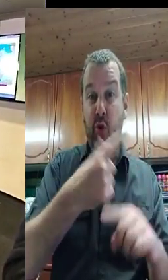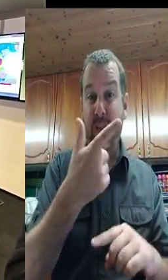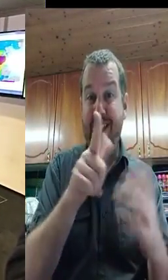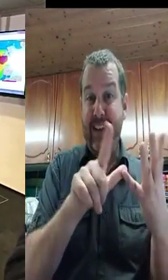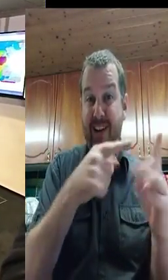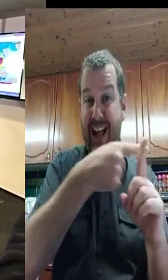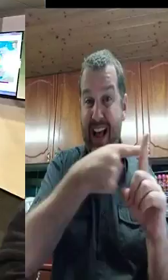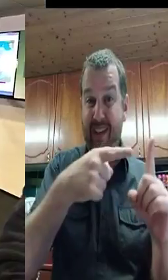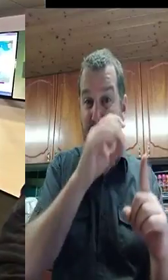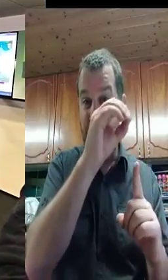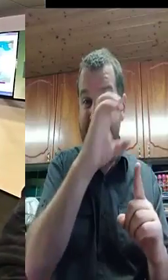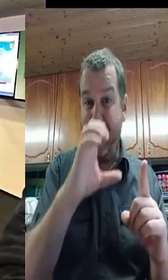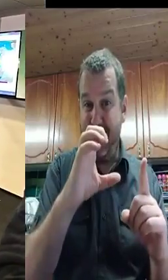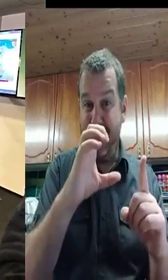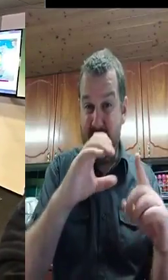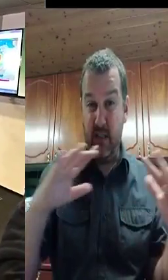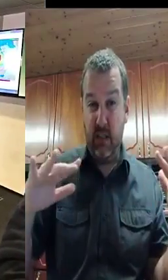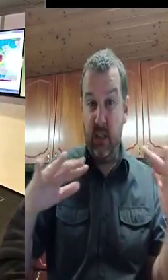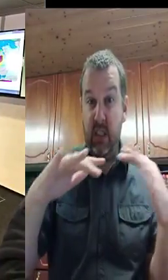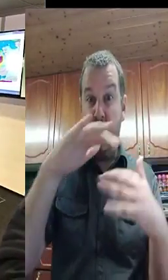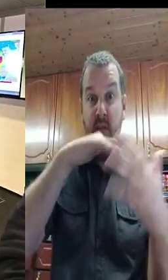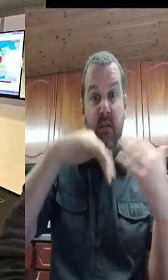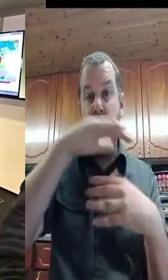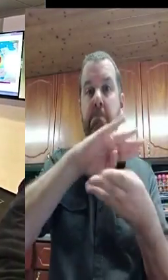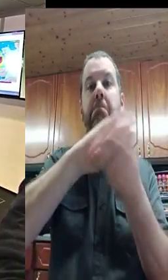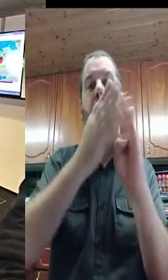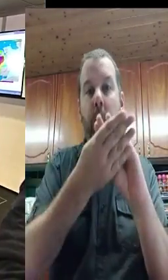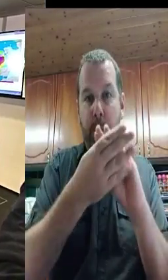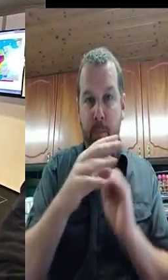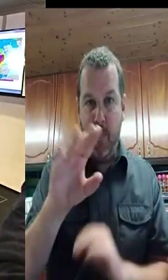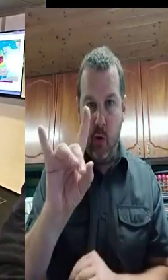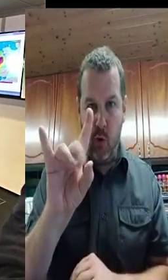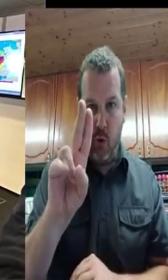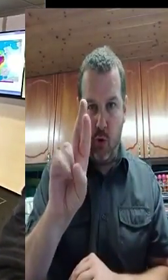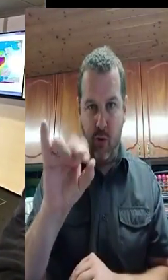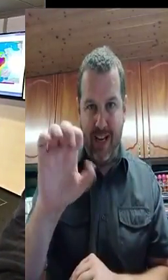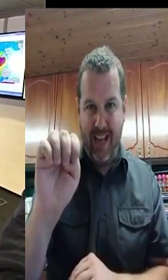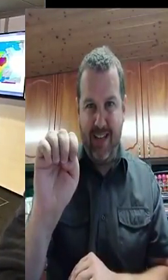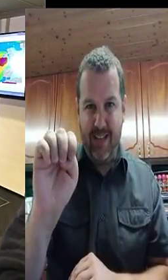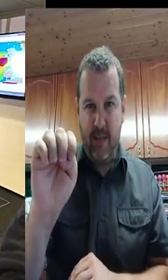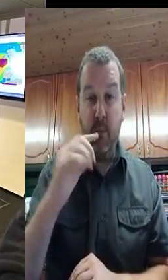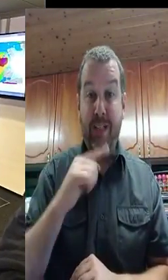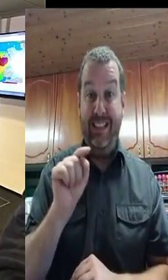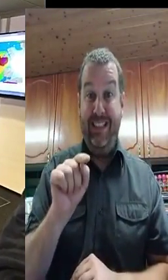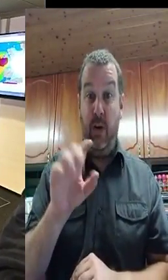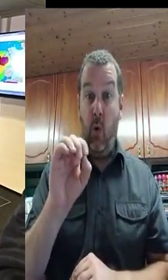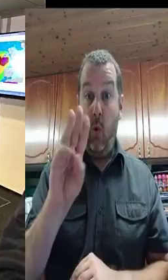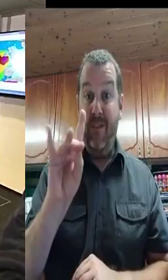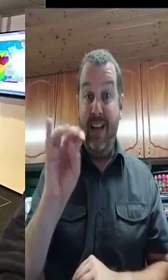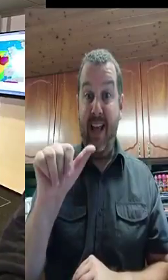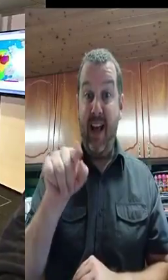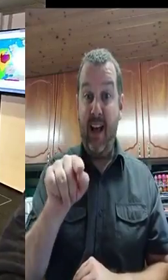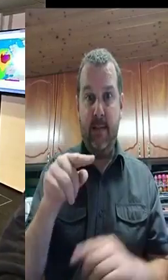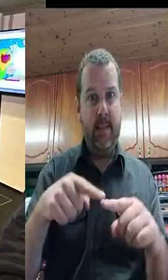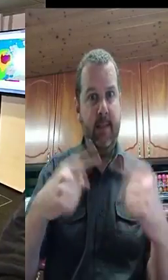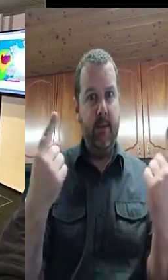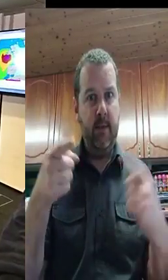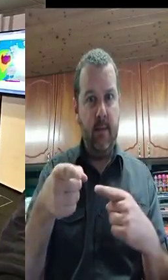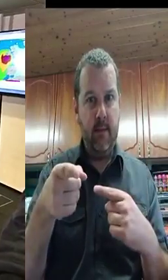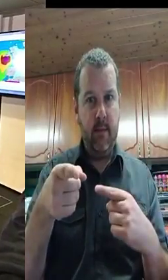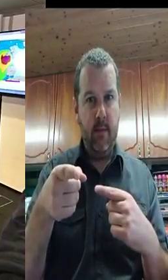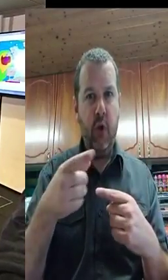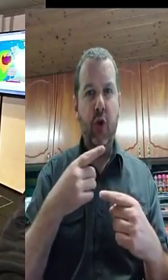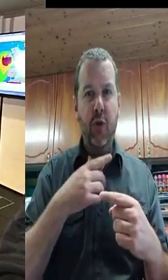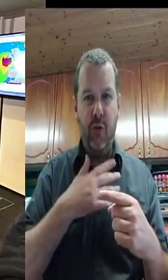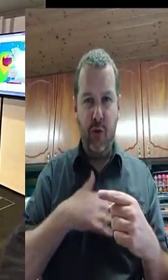Sorry, this one here is the Metairon High Resolution Model. So, as you know, we model the atmosphere by